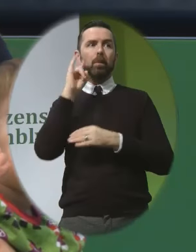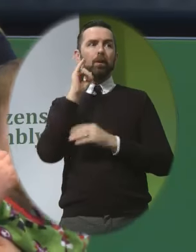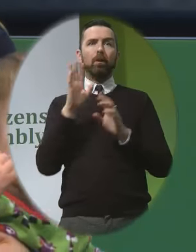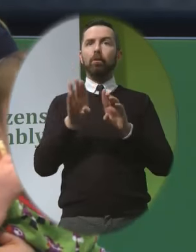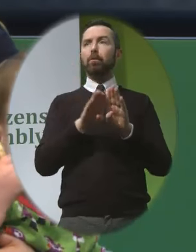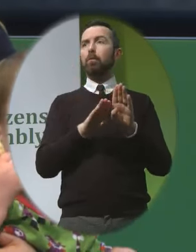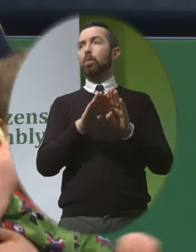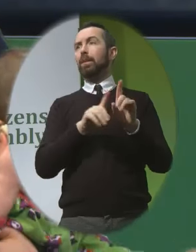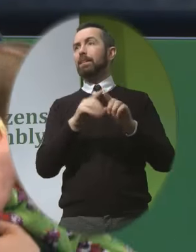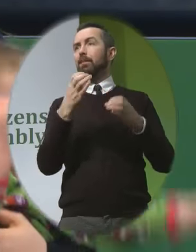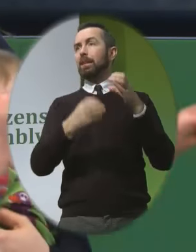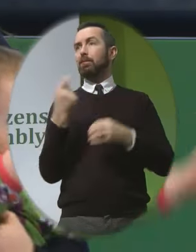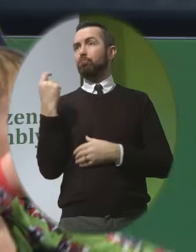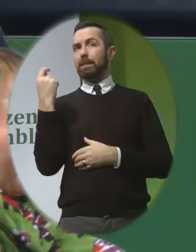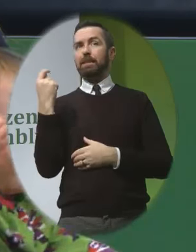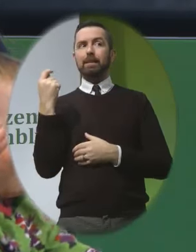recently